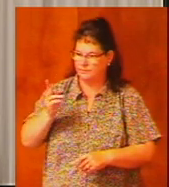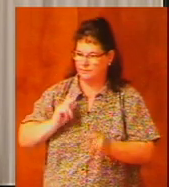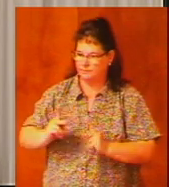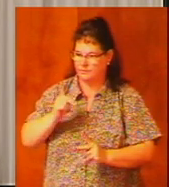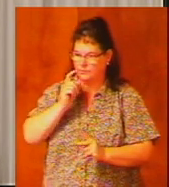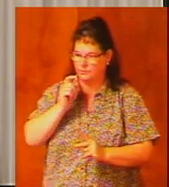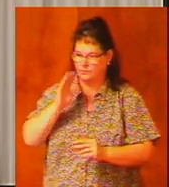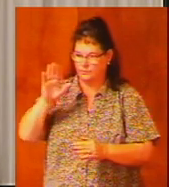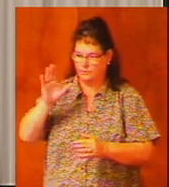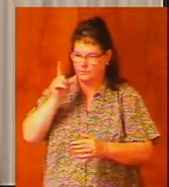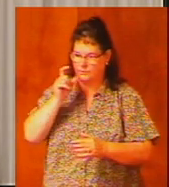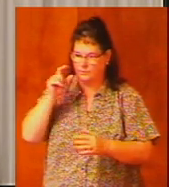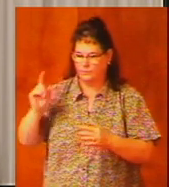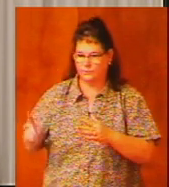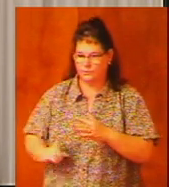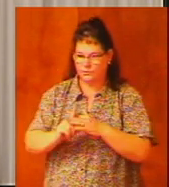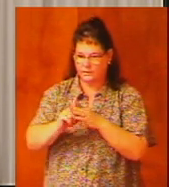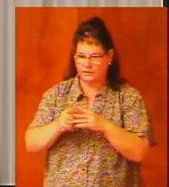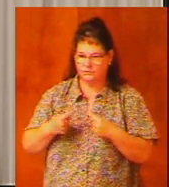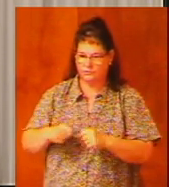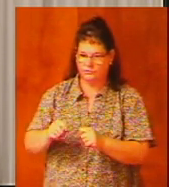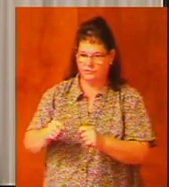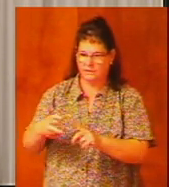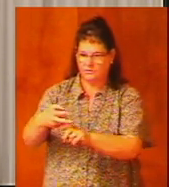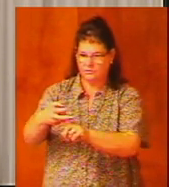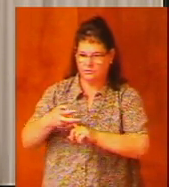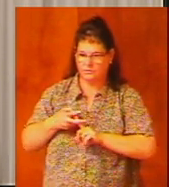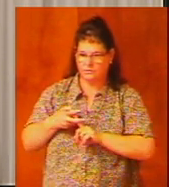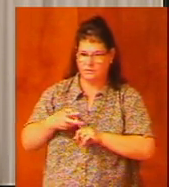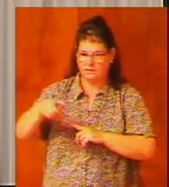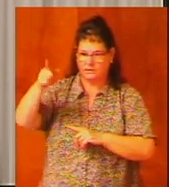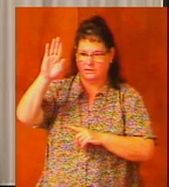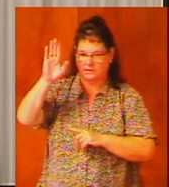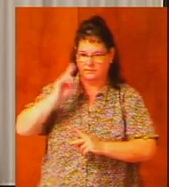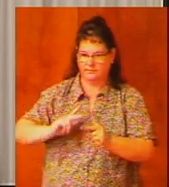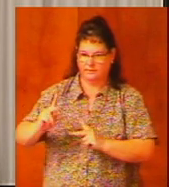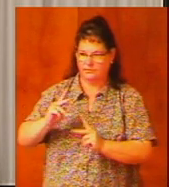arise trying to take God's people away